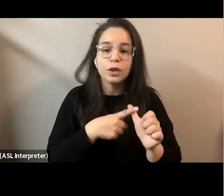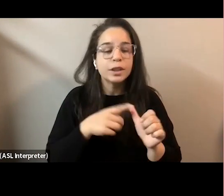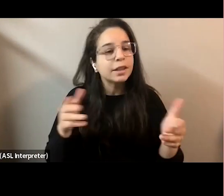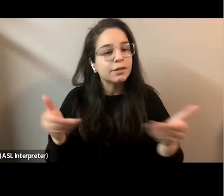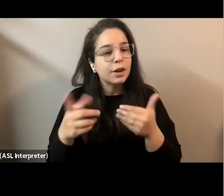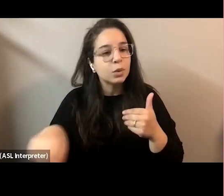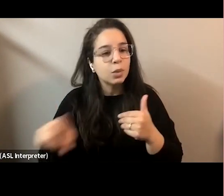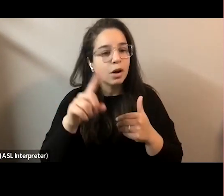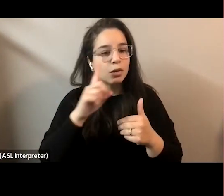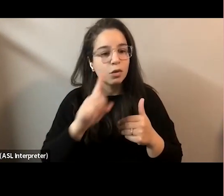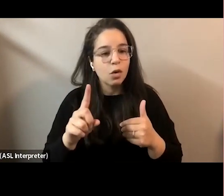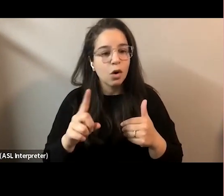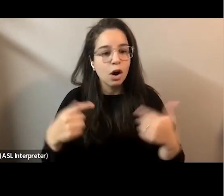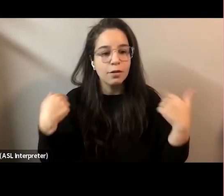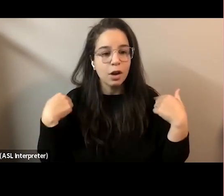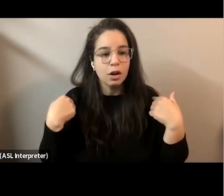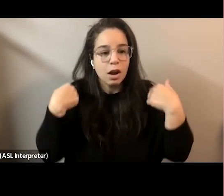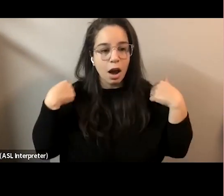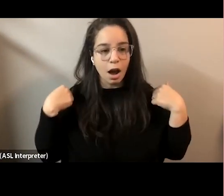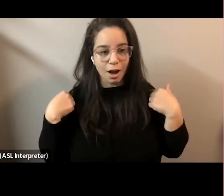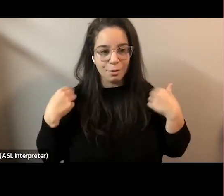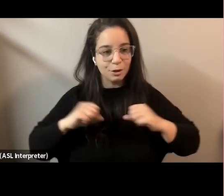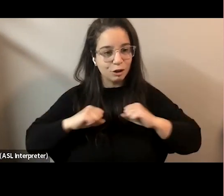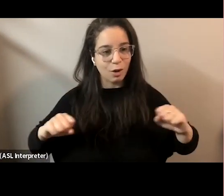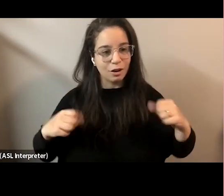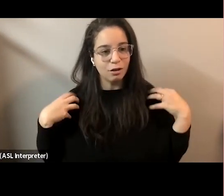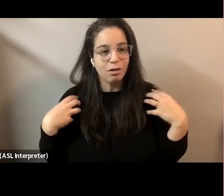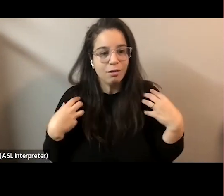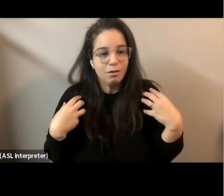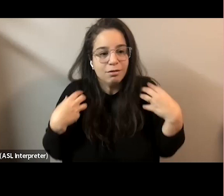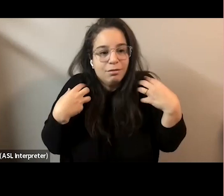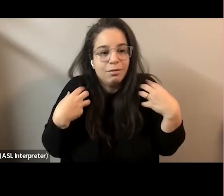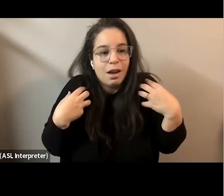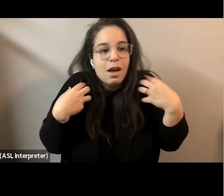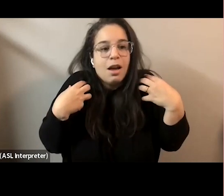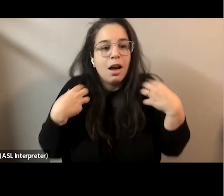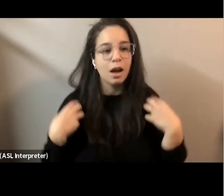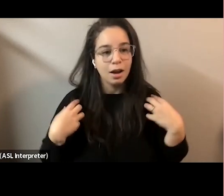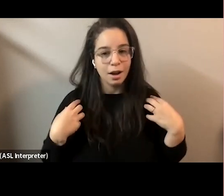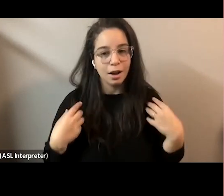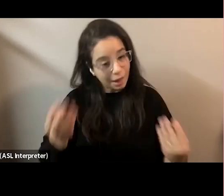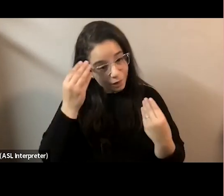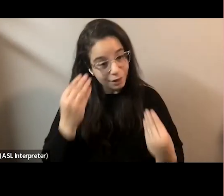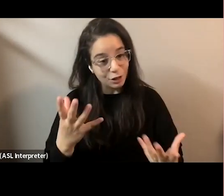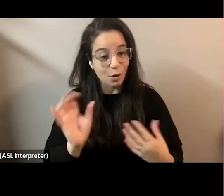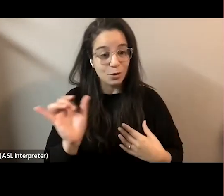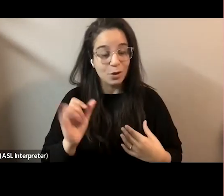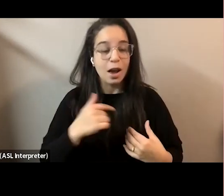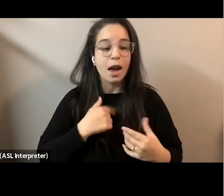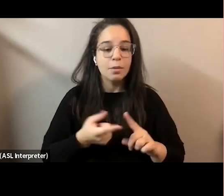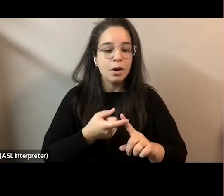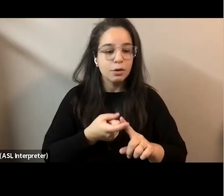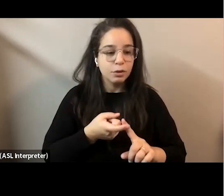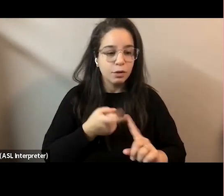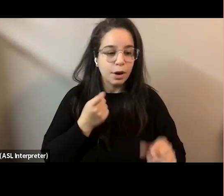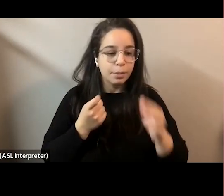just give your shoulders a quick stretch in a shrug and let you know that I'm joining you from Nucleliquum